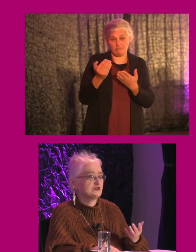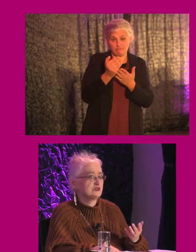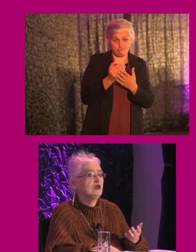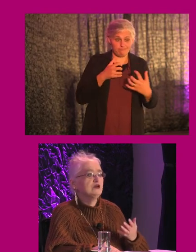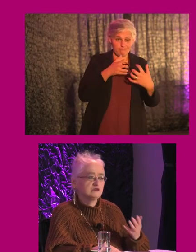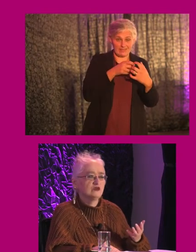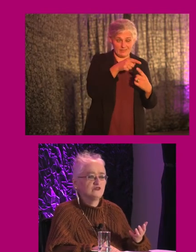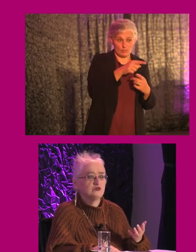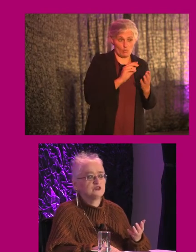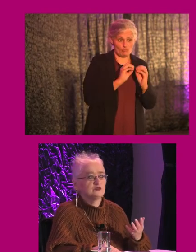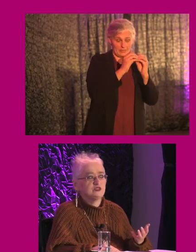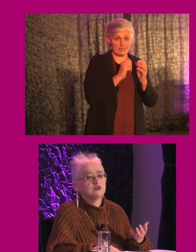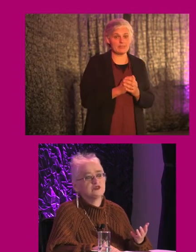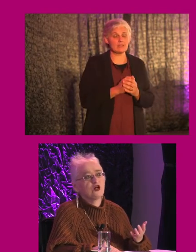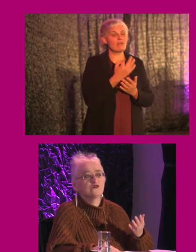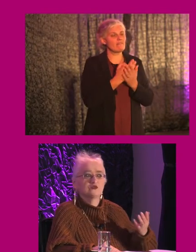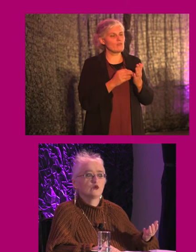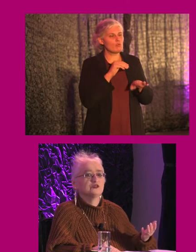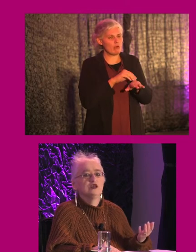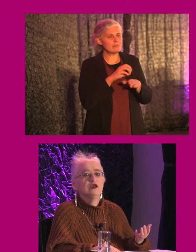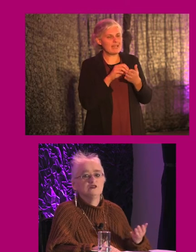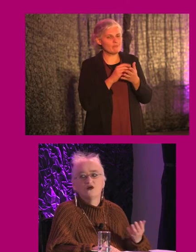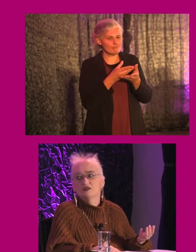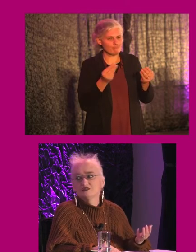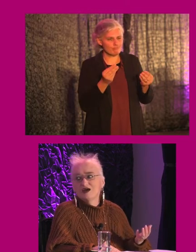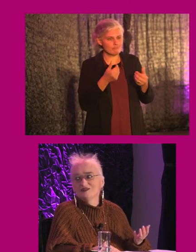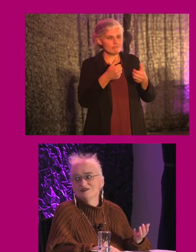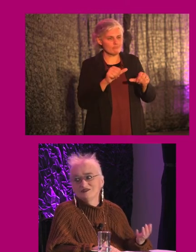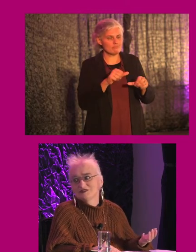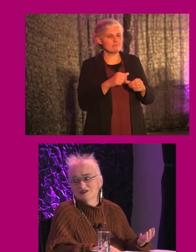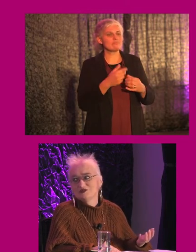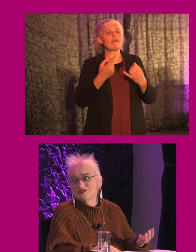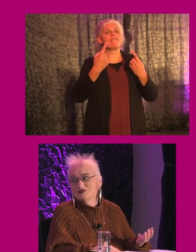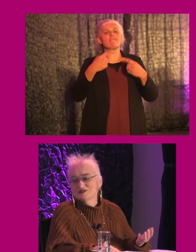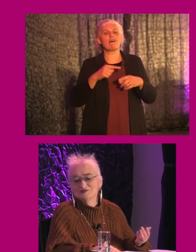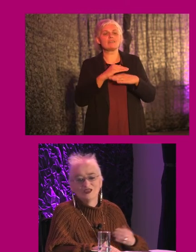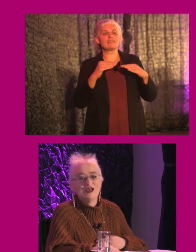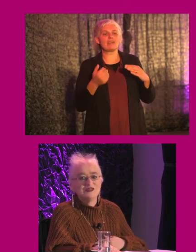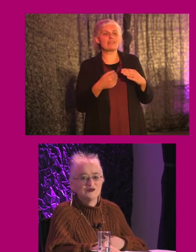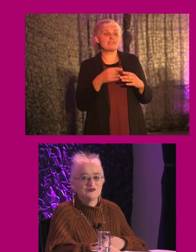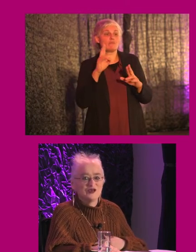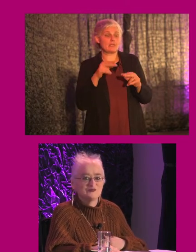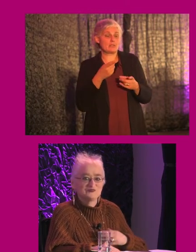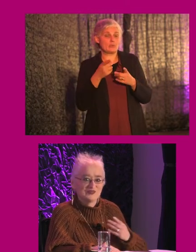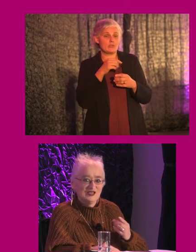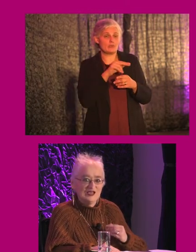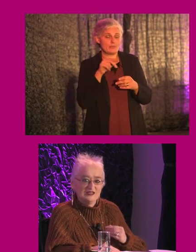realised there are a few issues we need to resolve and of course the final stand is the time to do it. So